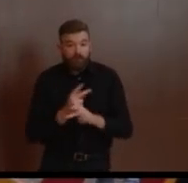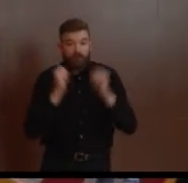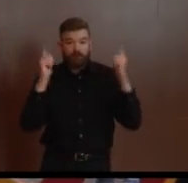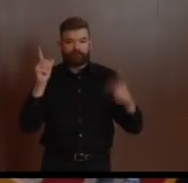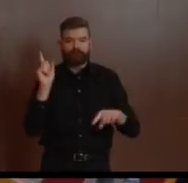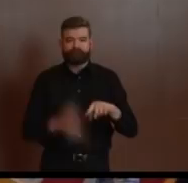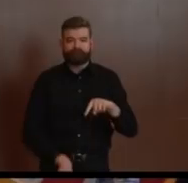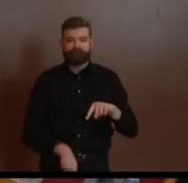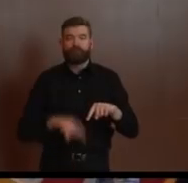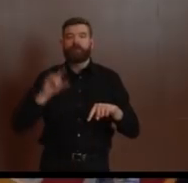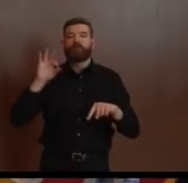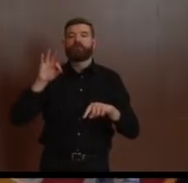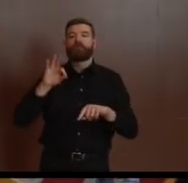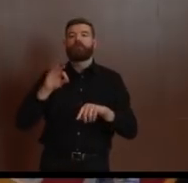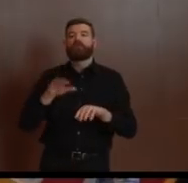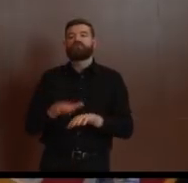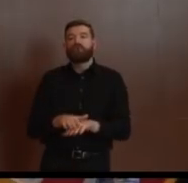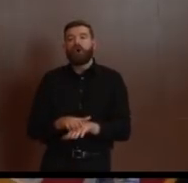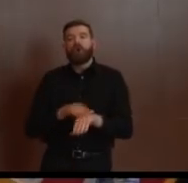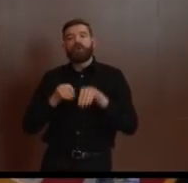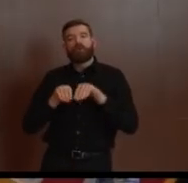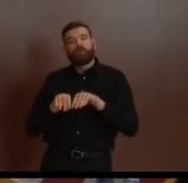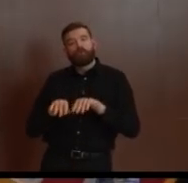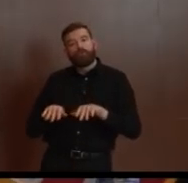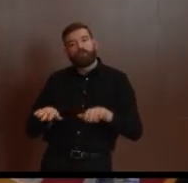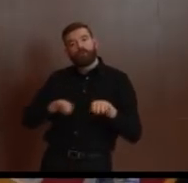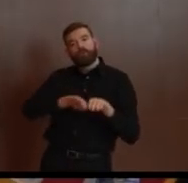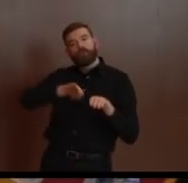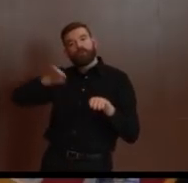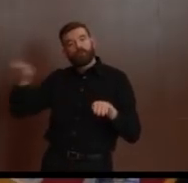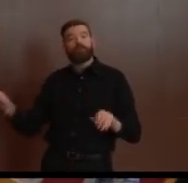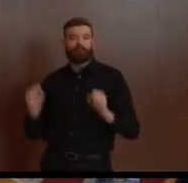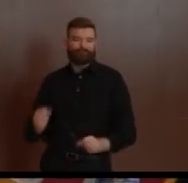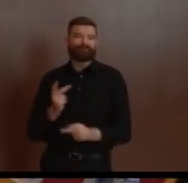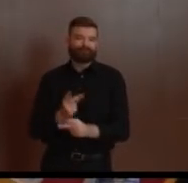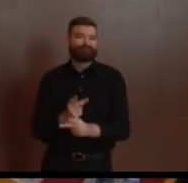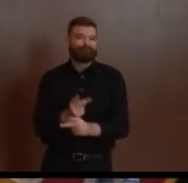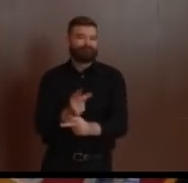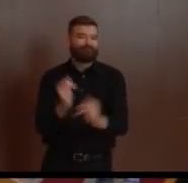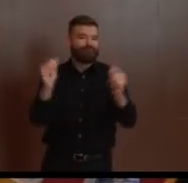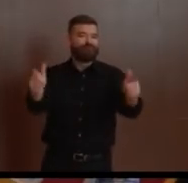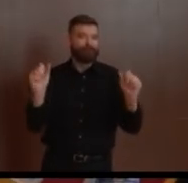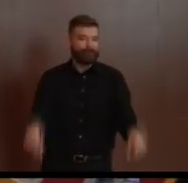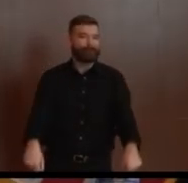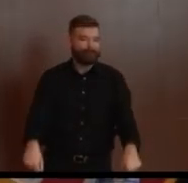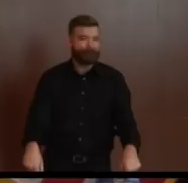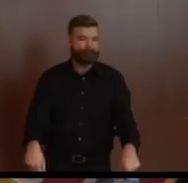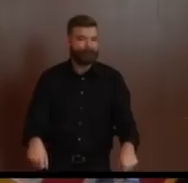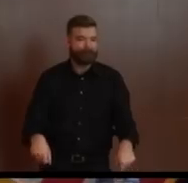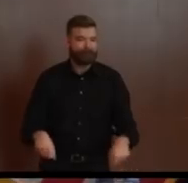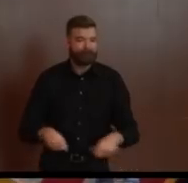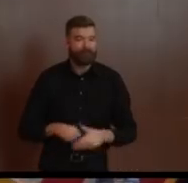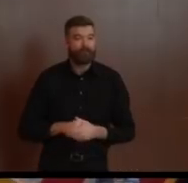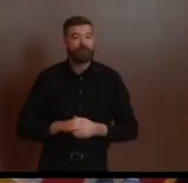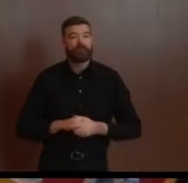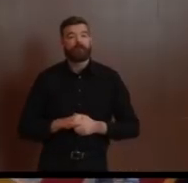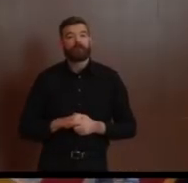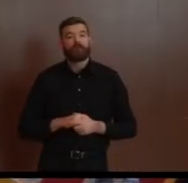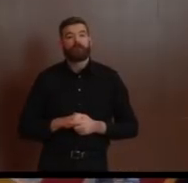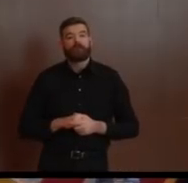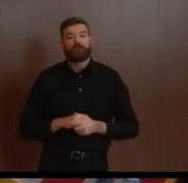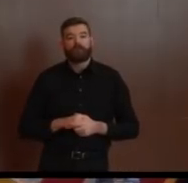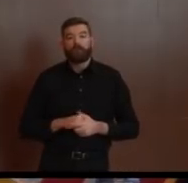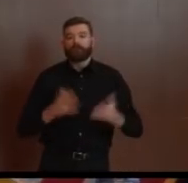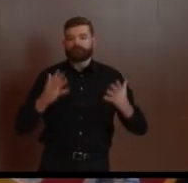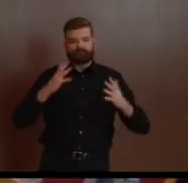Judy, thank you. I don't know where we would be without you and your team. Extraordinary, extraordinary work. With that, it is my honor to introduce the guy to my left.